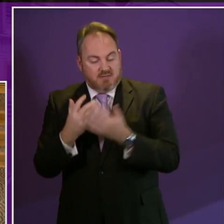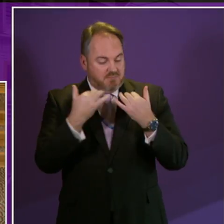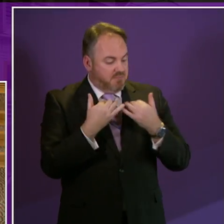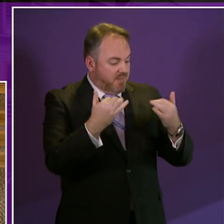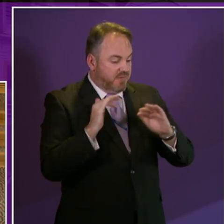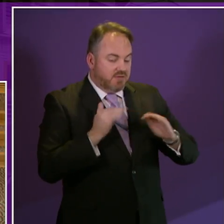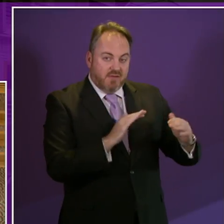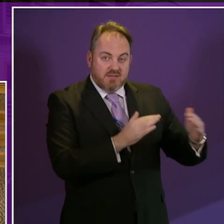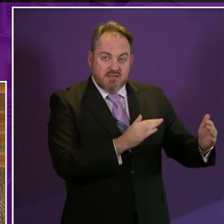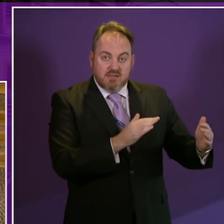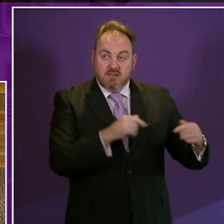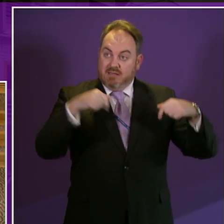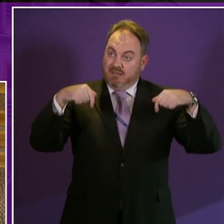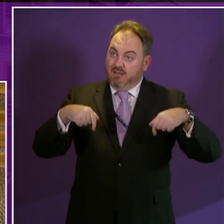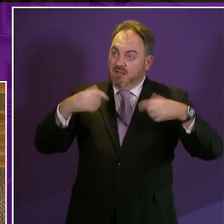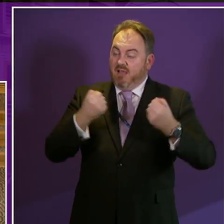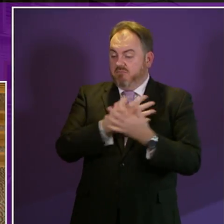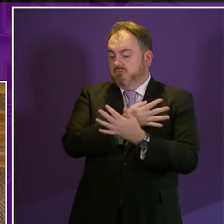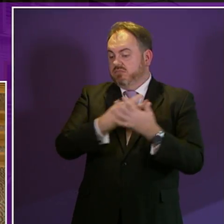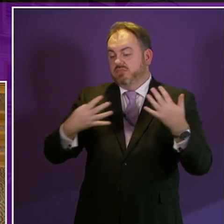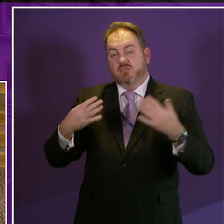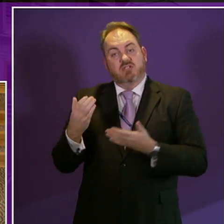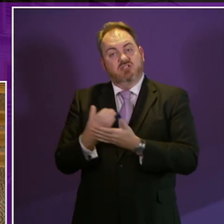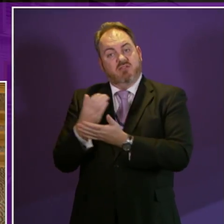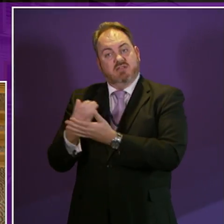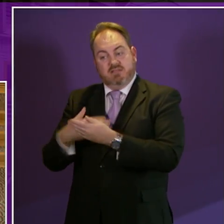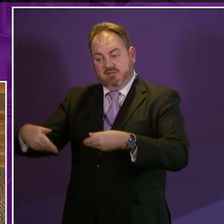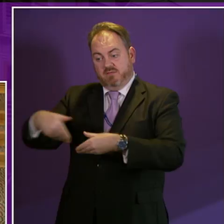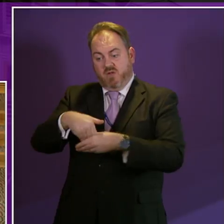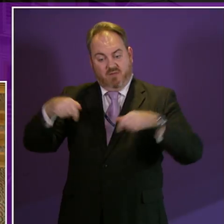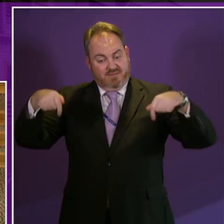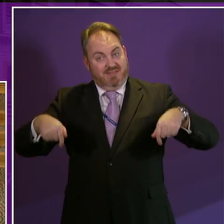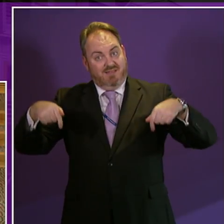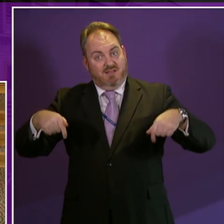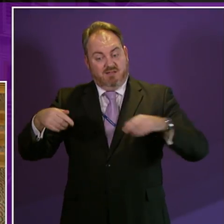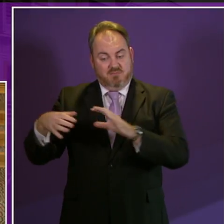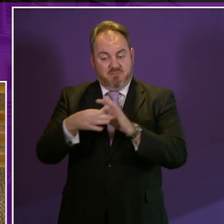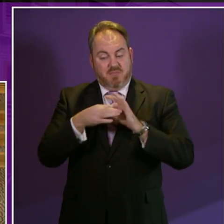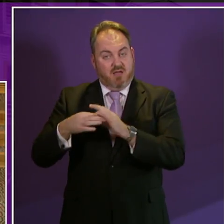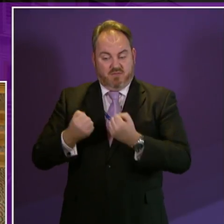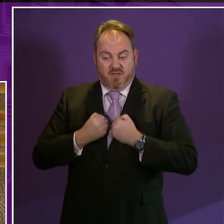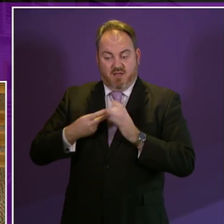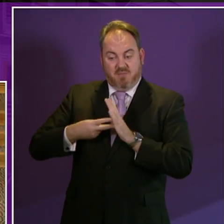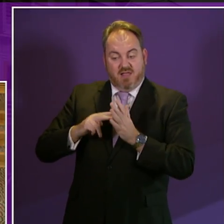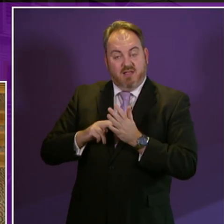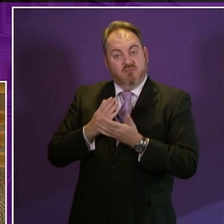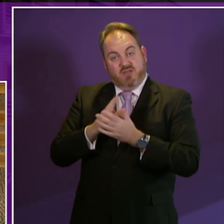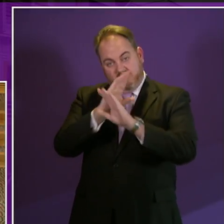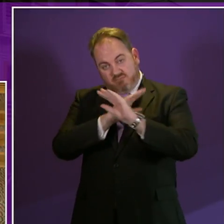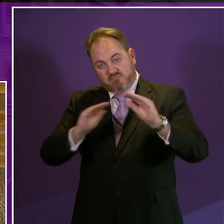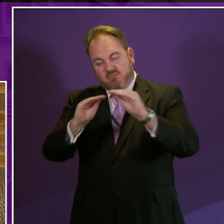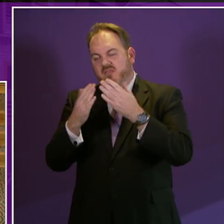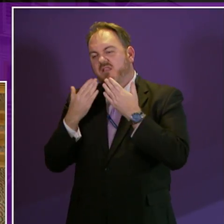Many are here today in the public gallery and have contributed directly to this plan and I want to thank all of you